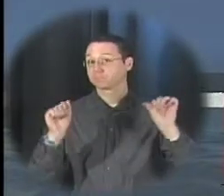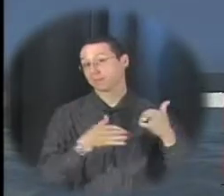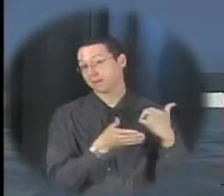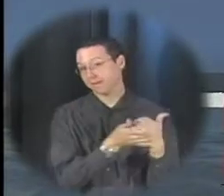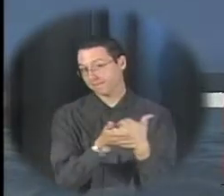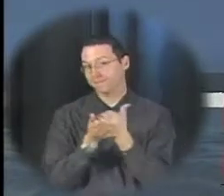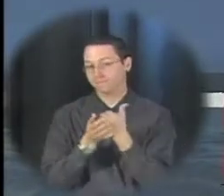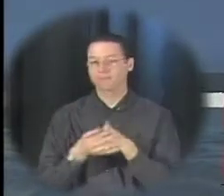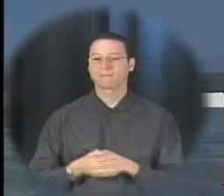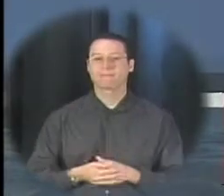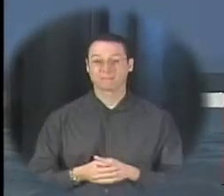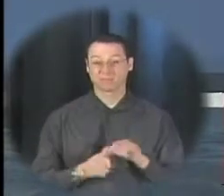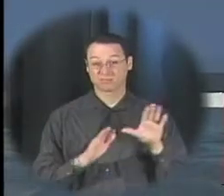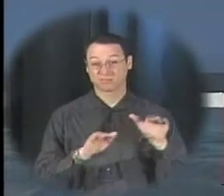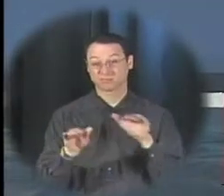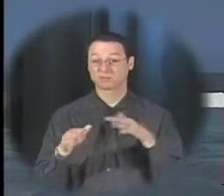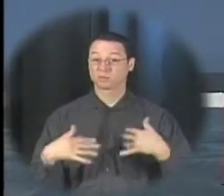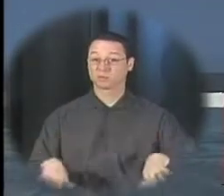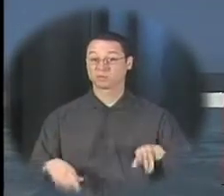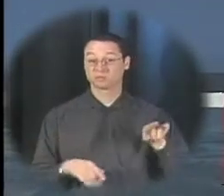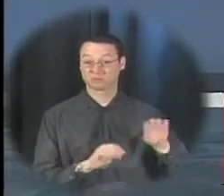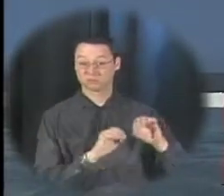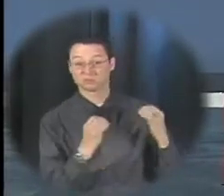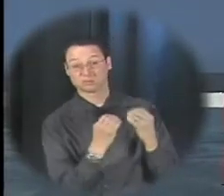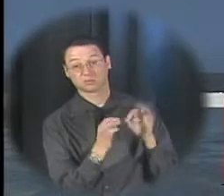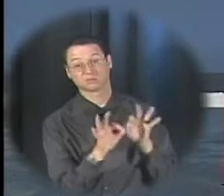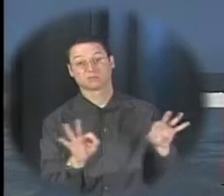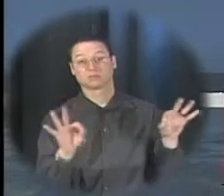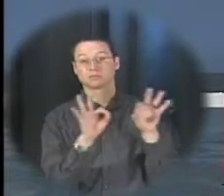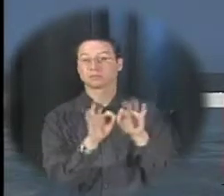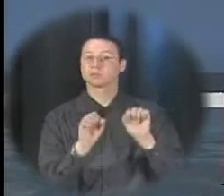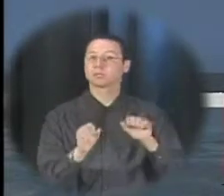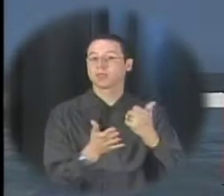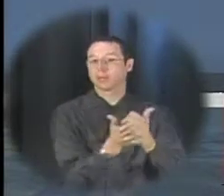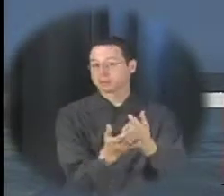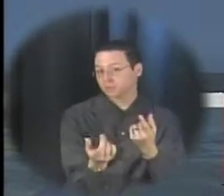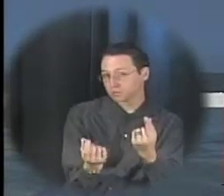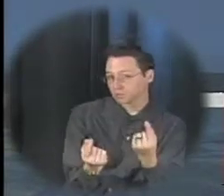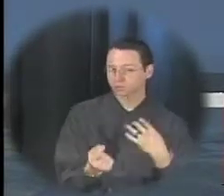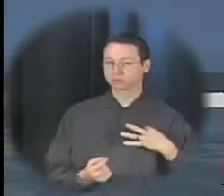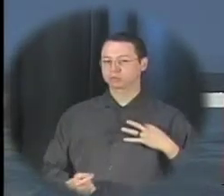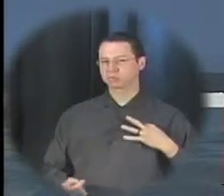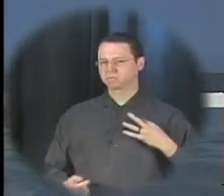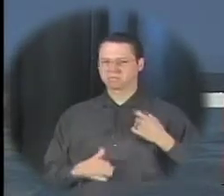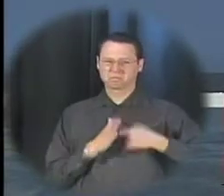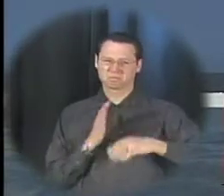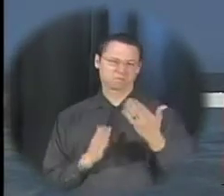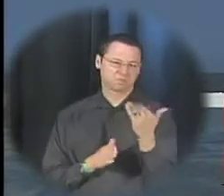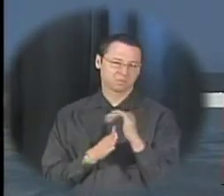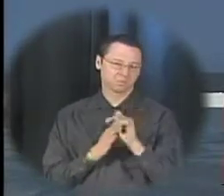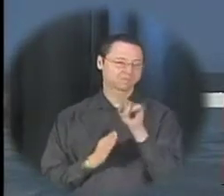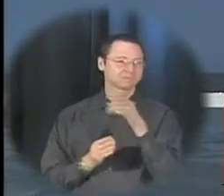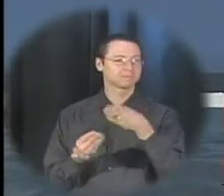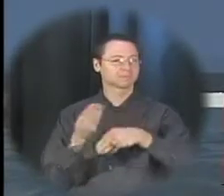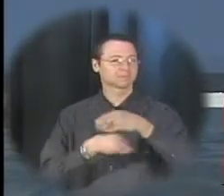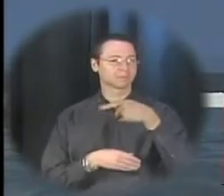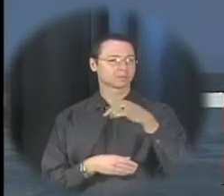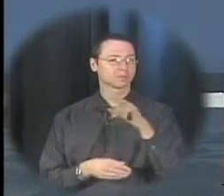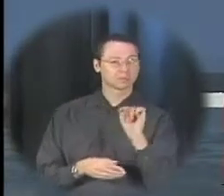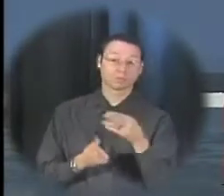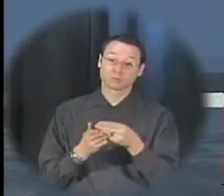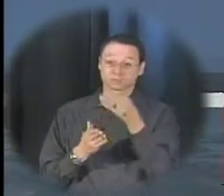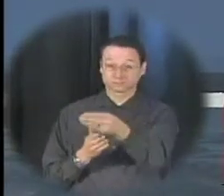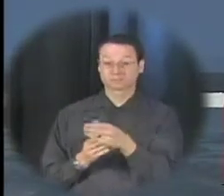slavery Braves this is an important organization and you can help by buying a t-shirt for only $15 at the trading post during both